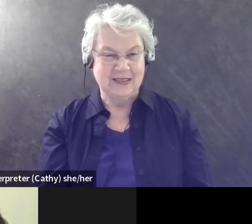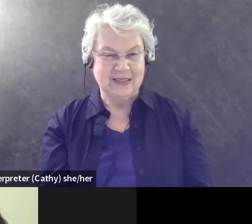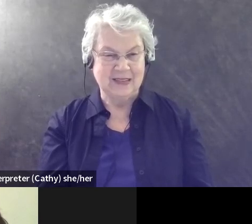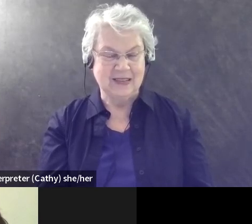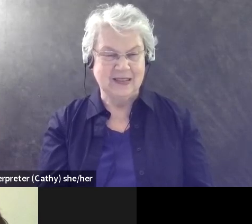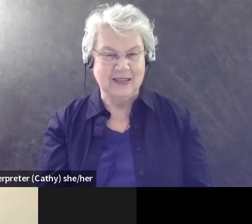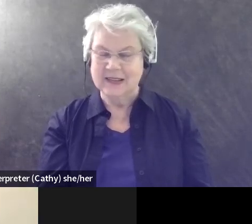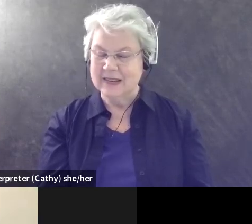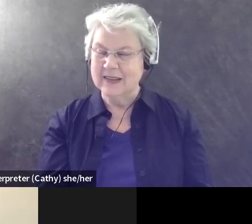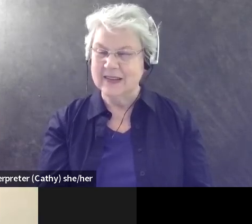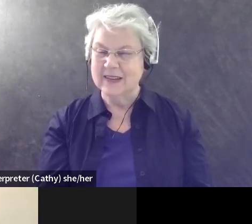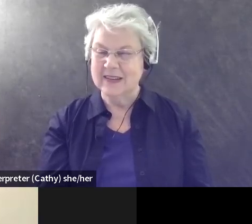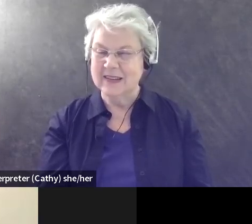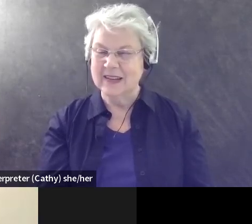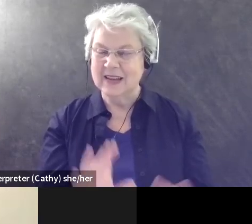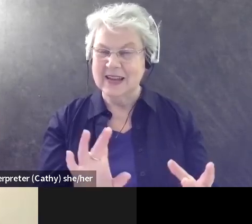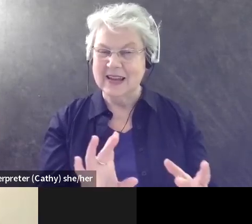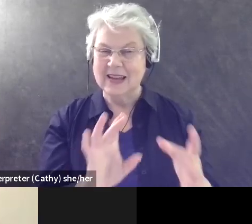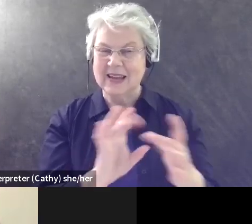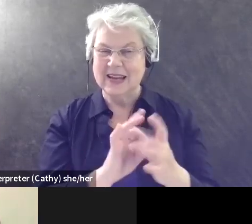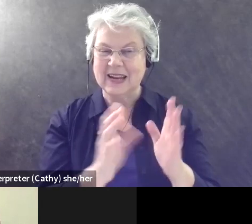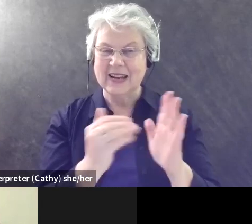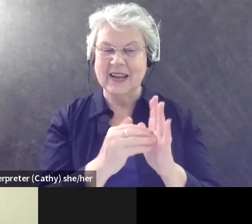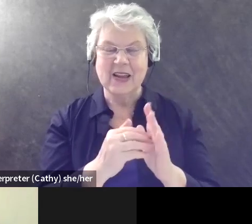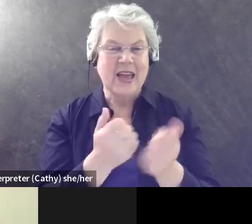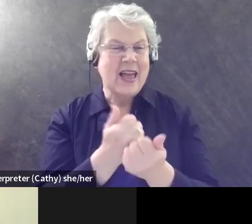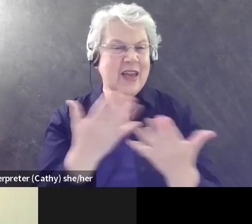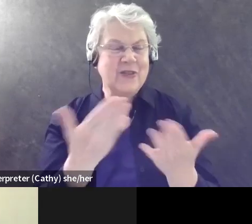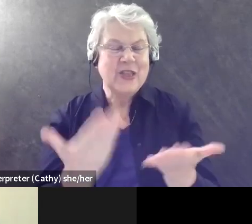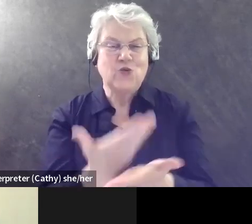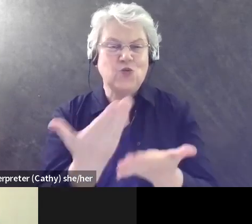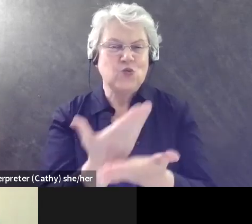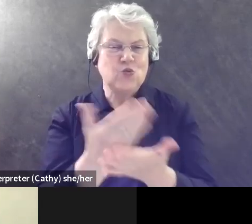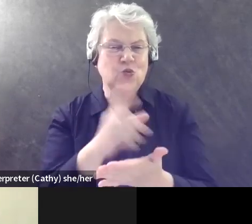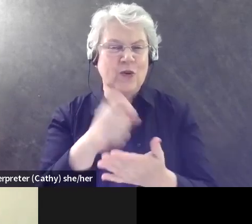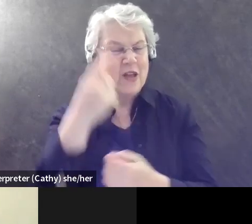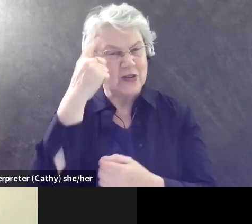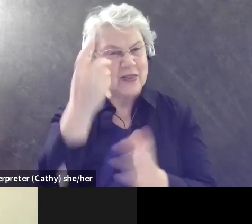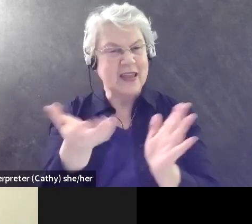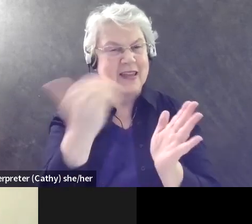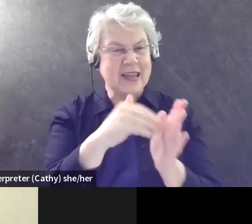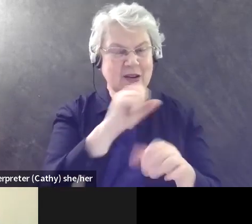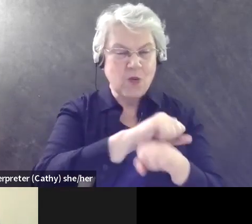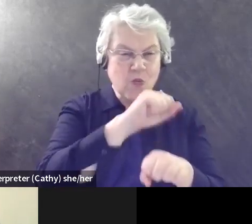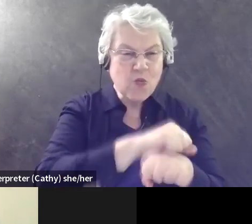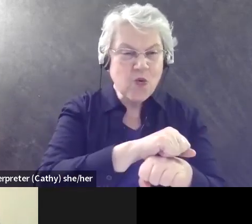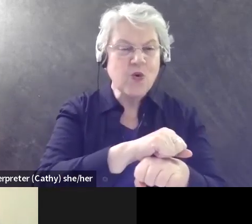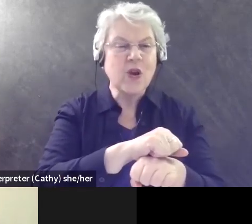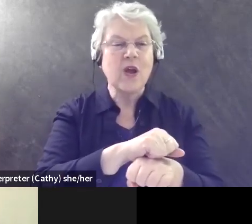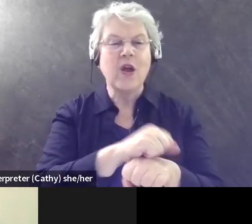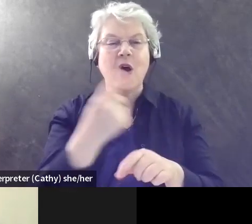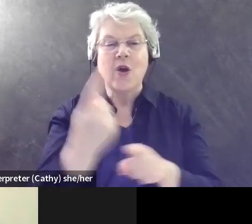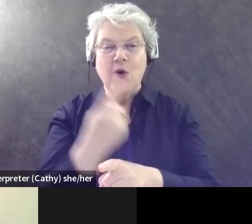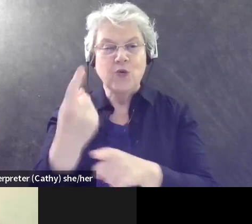You read, uh, everything in your life. You need to rethink your routine. You need to rethink your job. You need to rethink how much